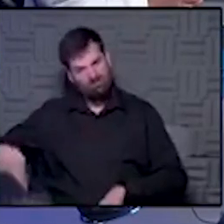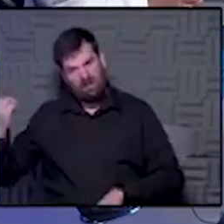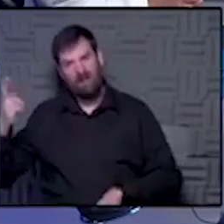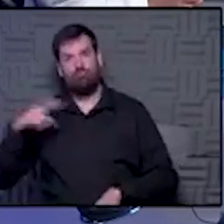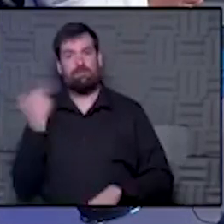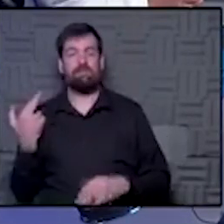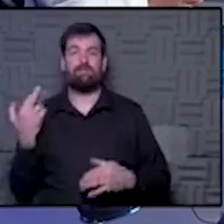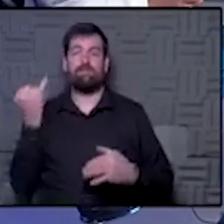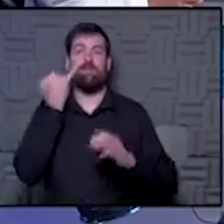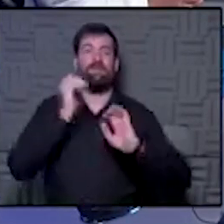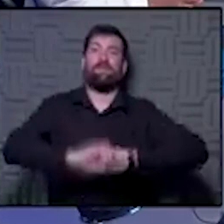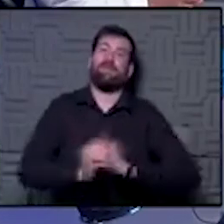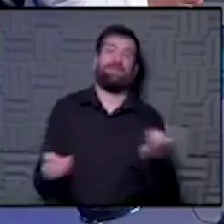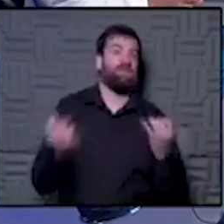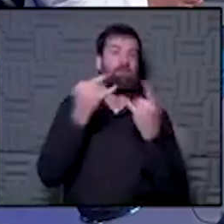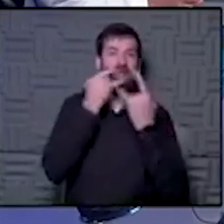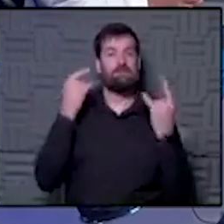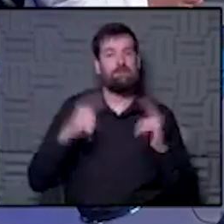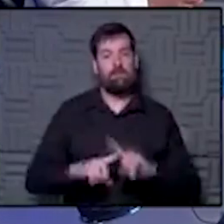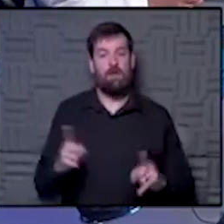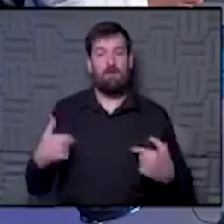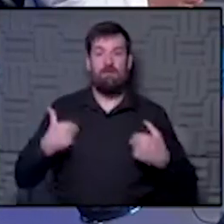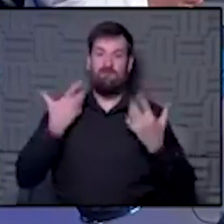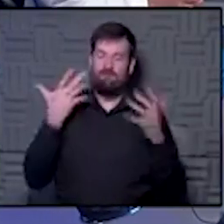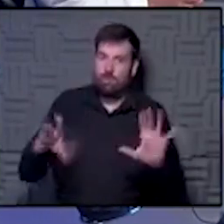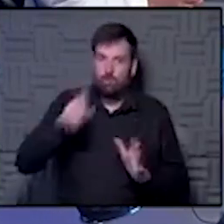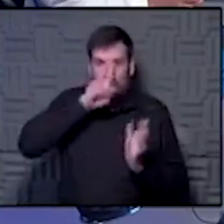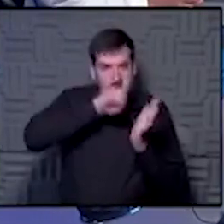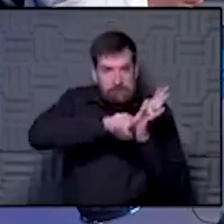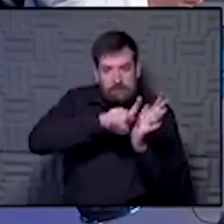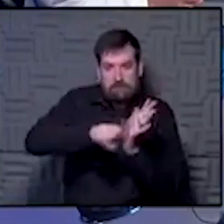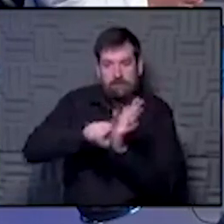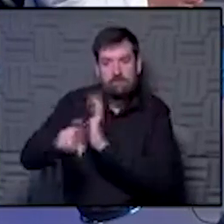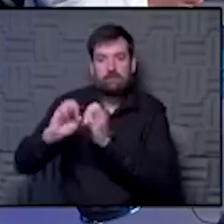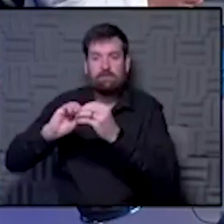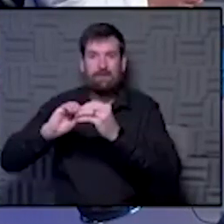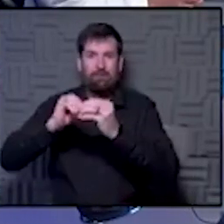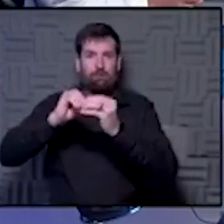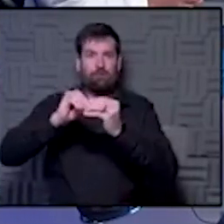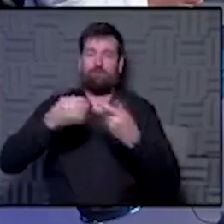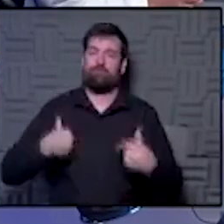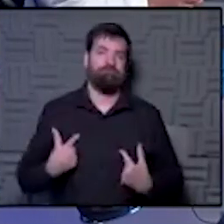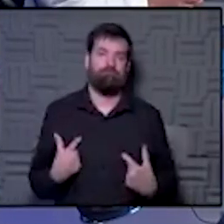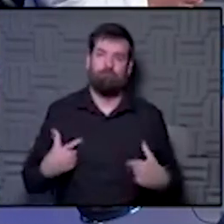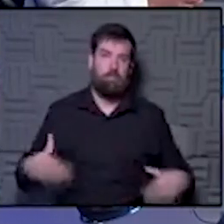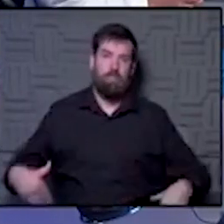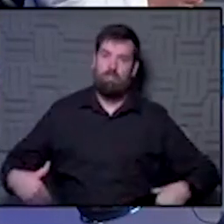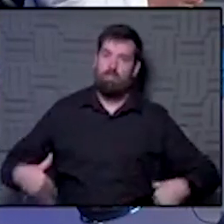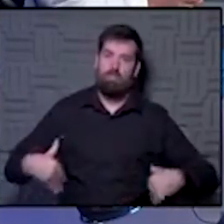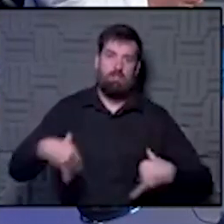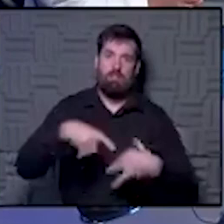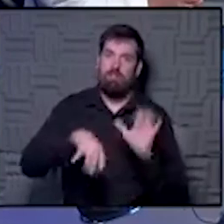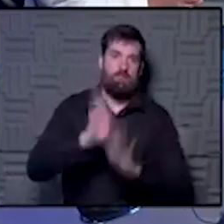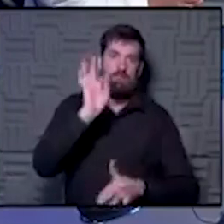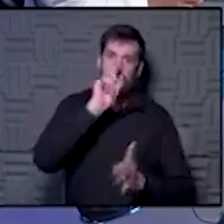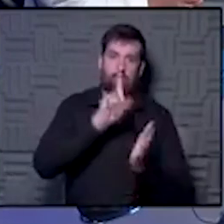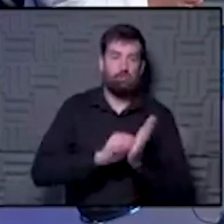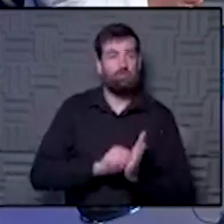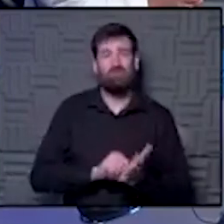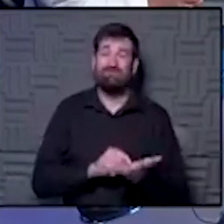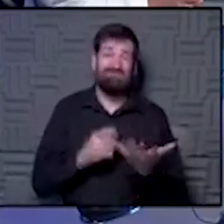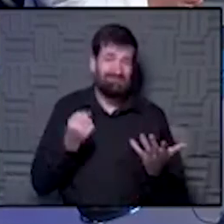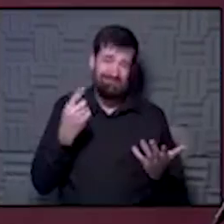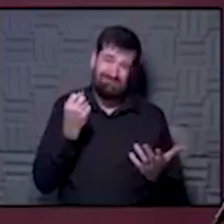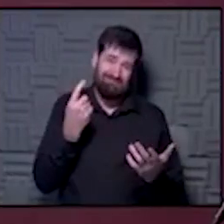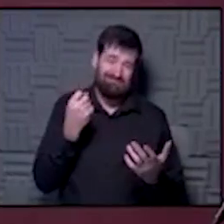everyone or if no one's wearing a mask. But I have looked for those statistics and haven't seen them specifically published. And I think it's probably going to be a hard